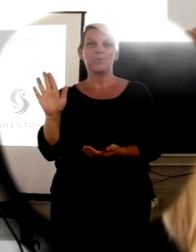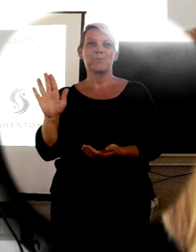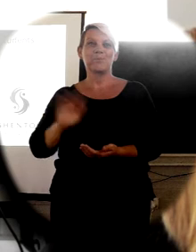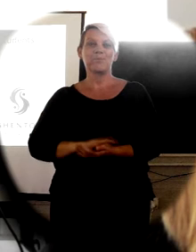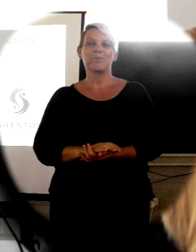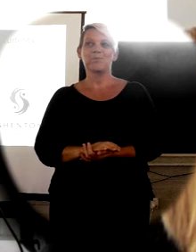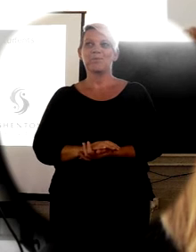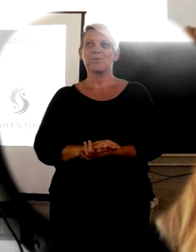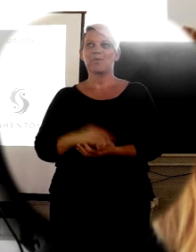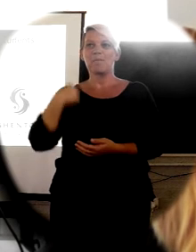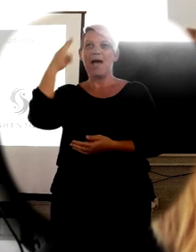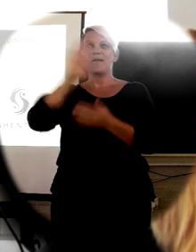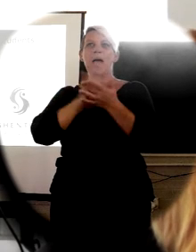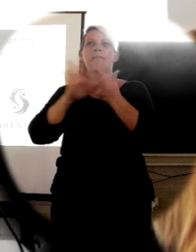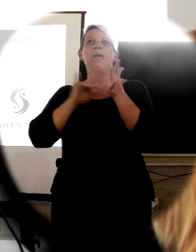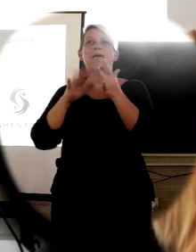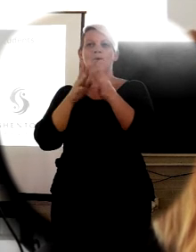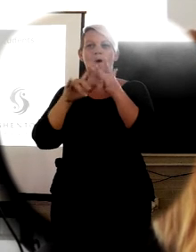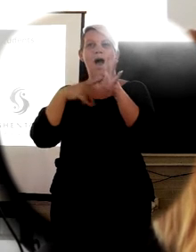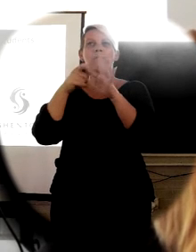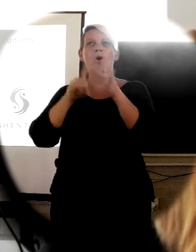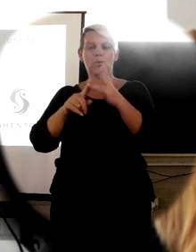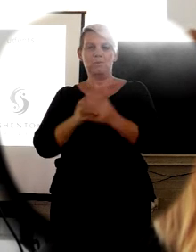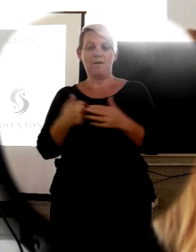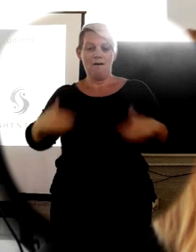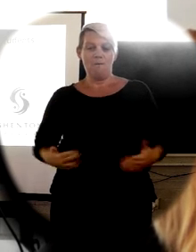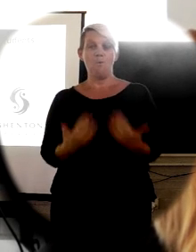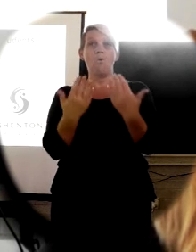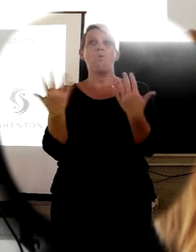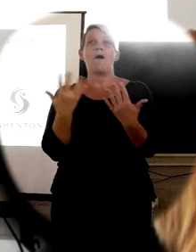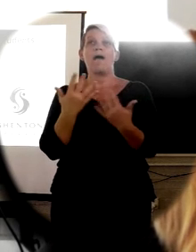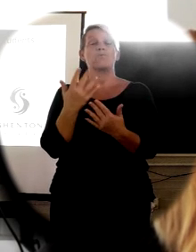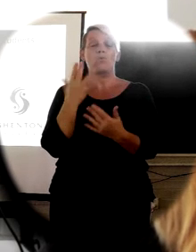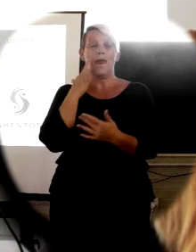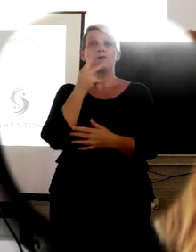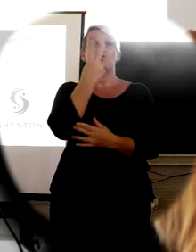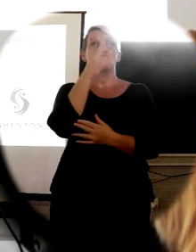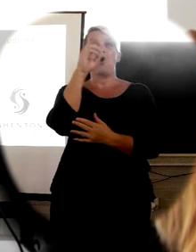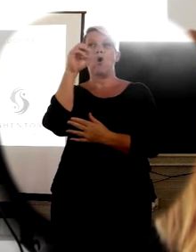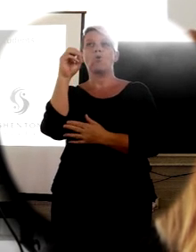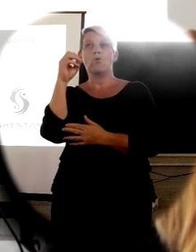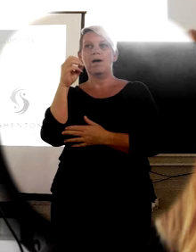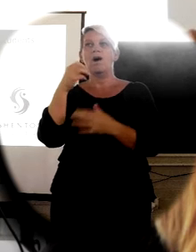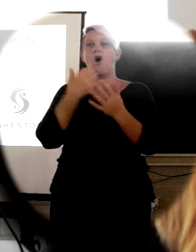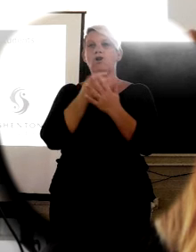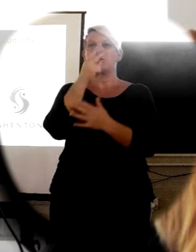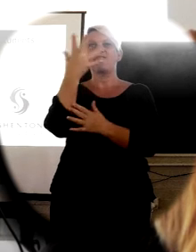Hello, my name is Heming Whale-Pay. I was born in 2000 on September 23.